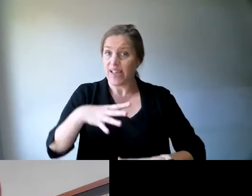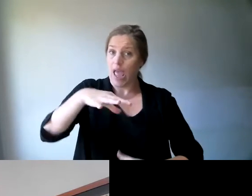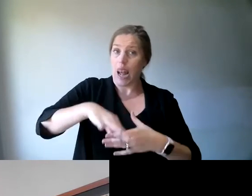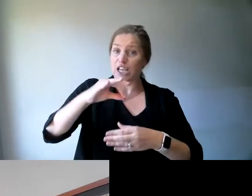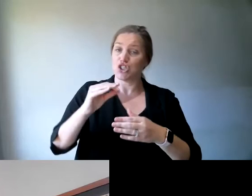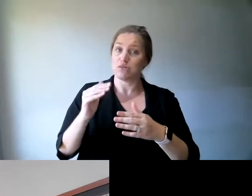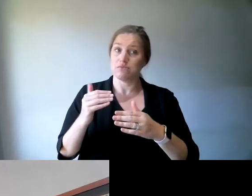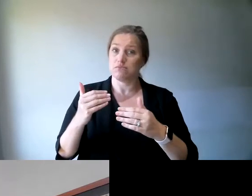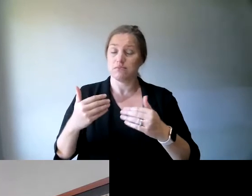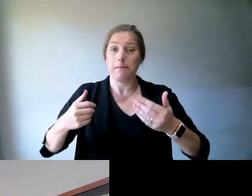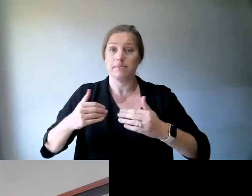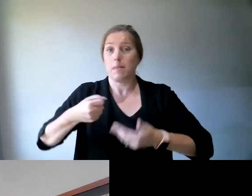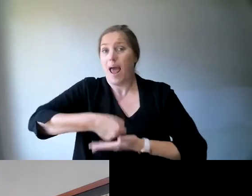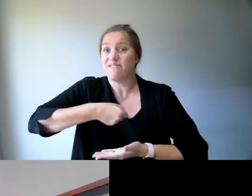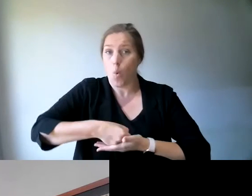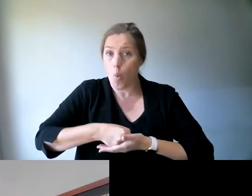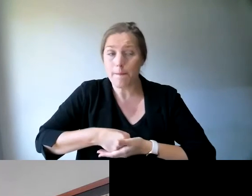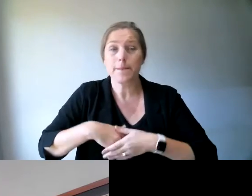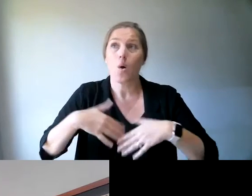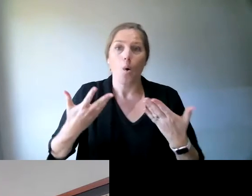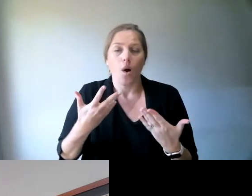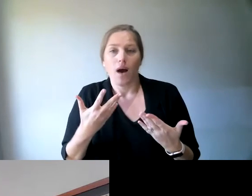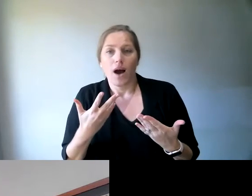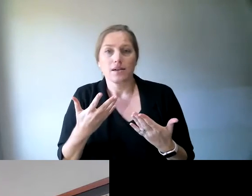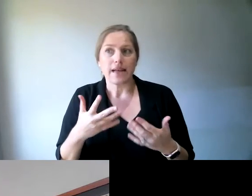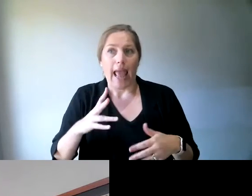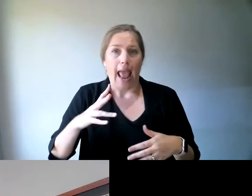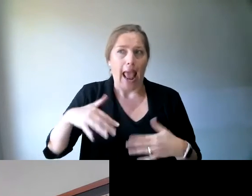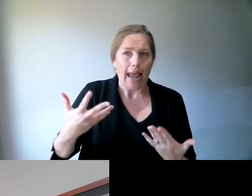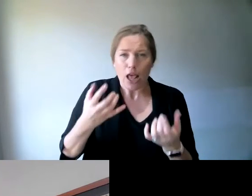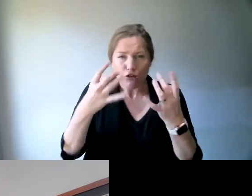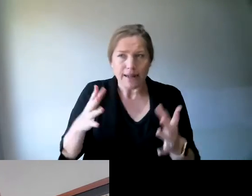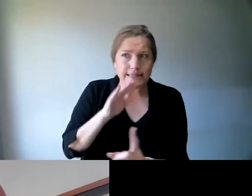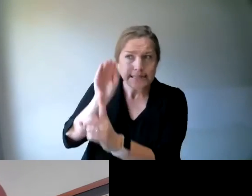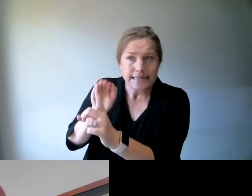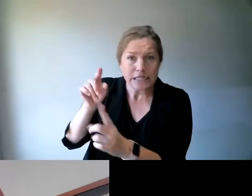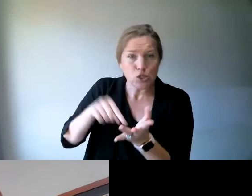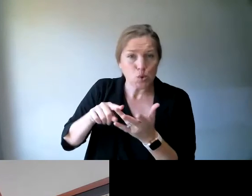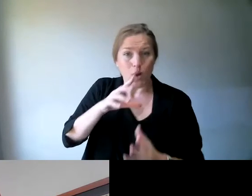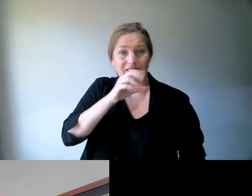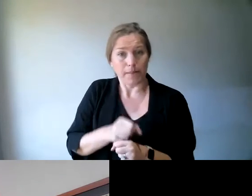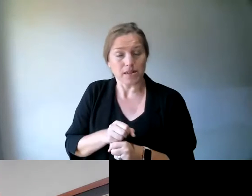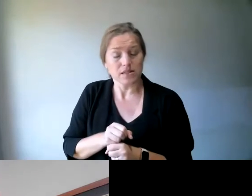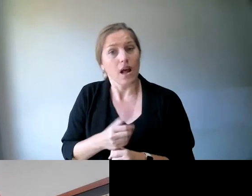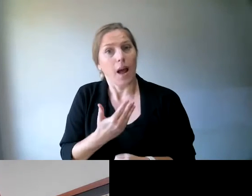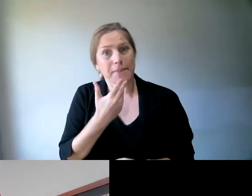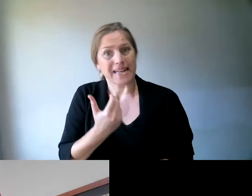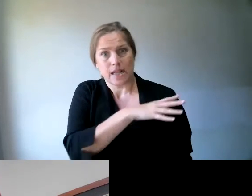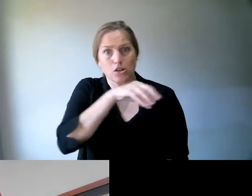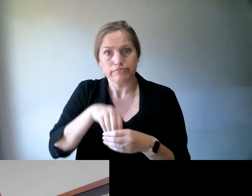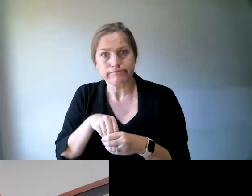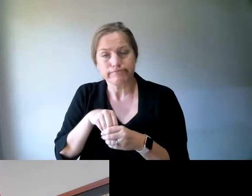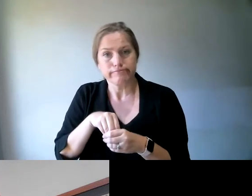asks, then include this in it. The more people that are asking for this, the better, the more chance we are of getting some sort of run on the board. So